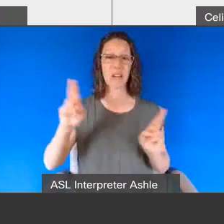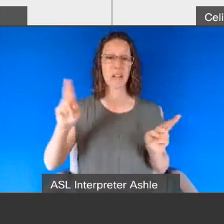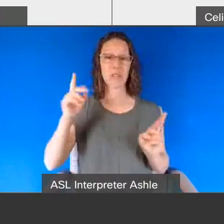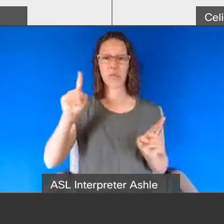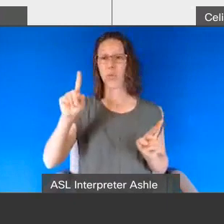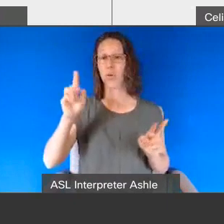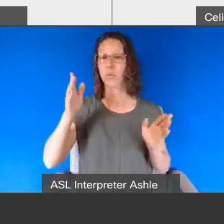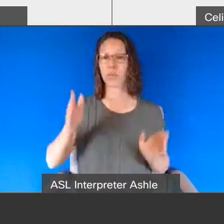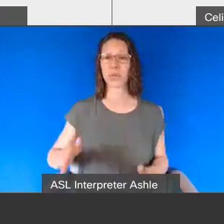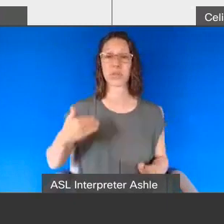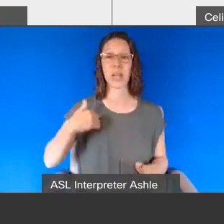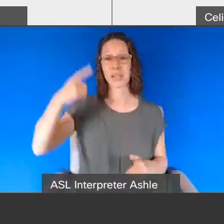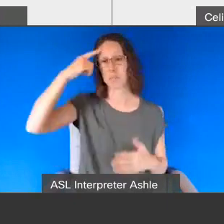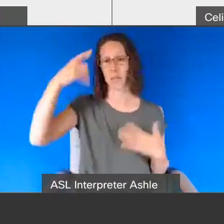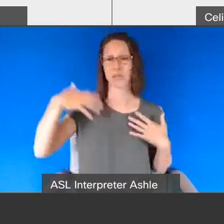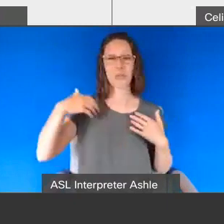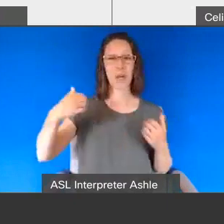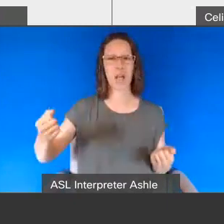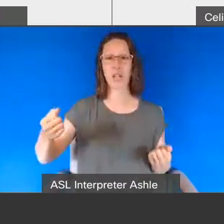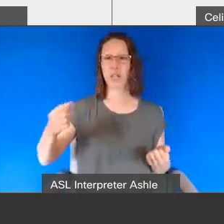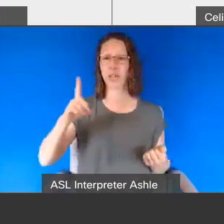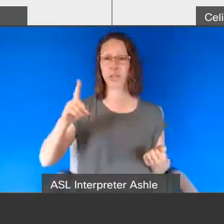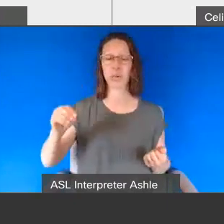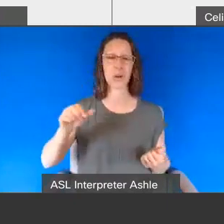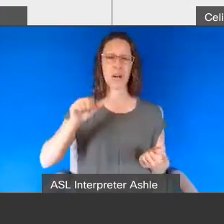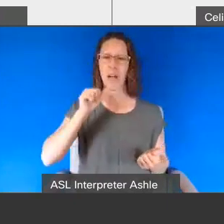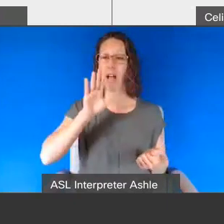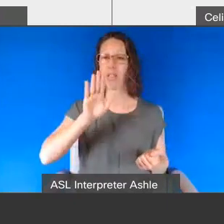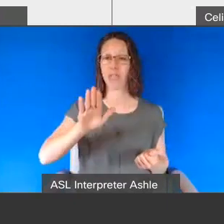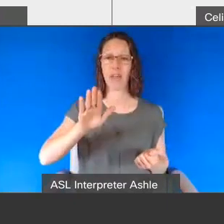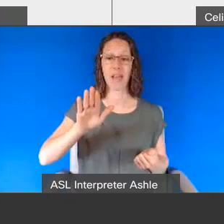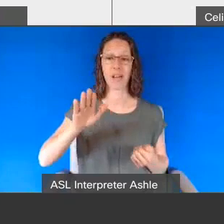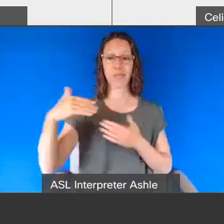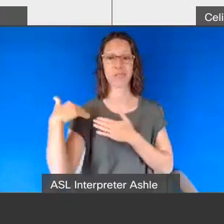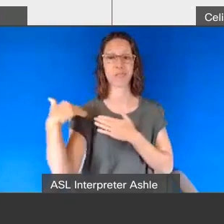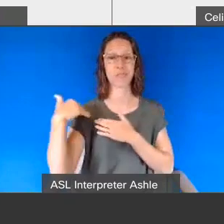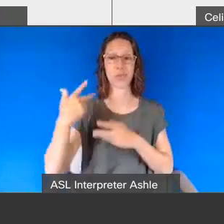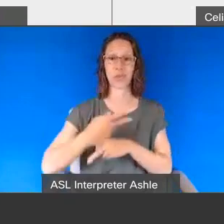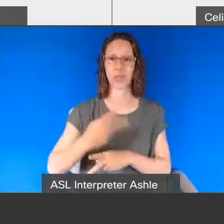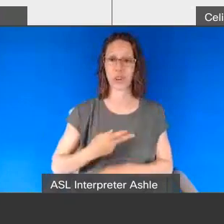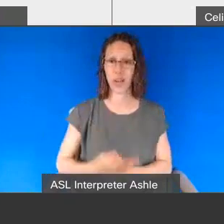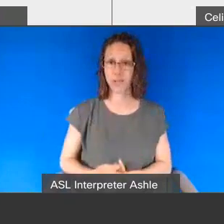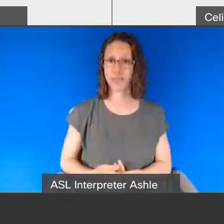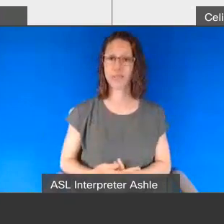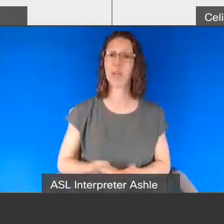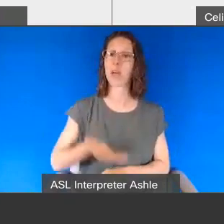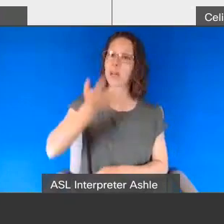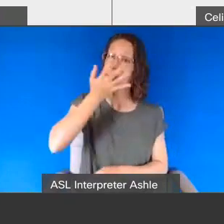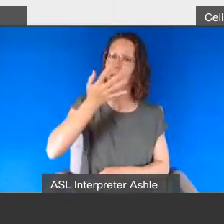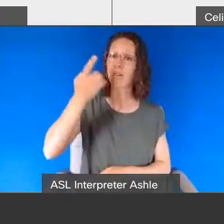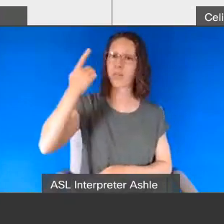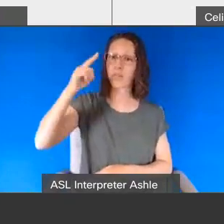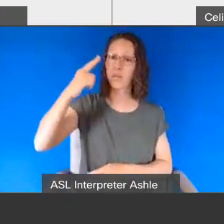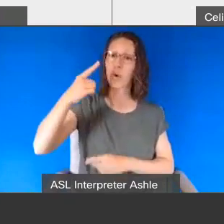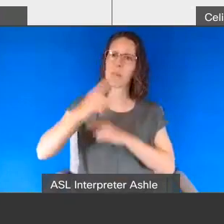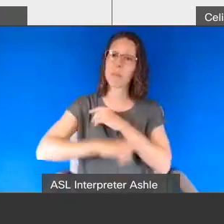mental health disorder that's not what it's designed to do okay our criminal justice system is designed to punish people who have committed